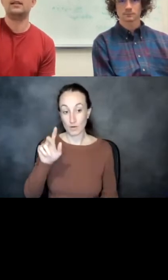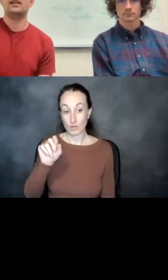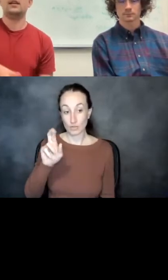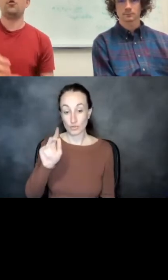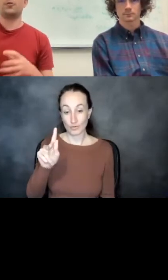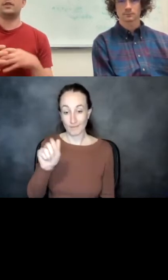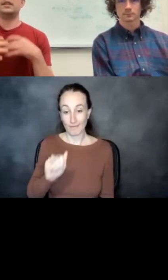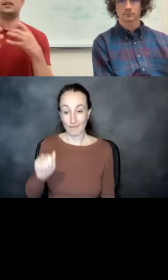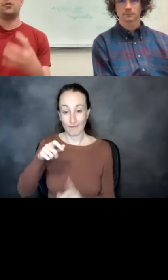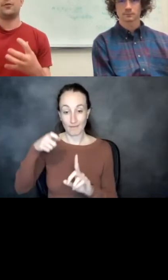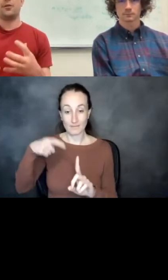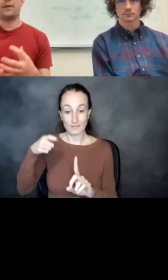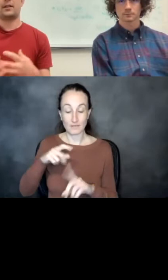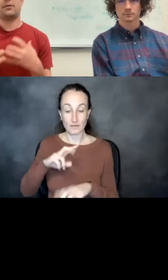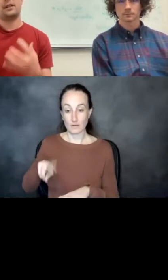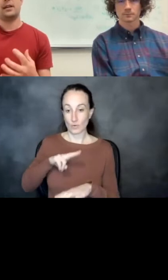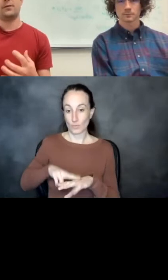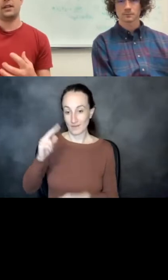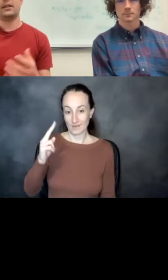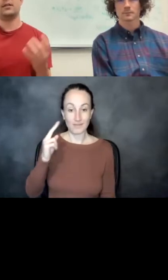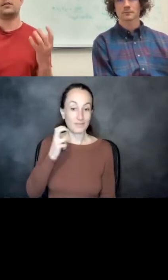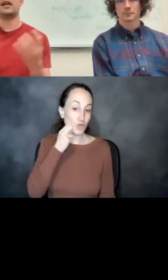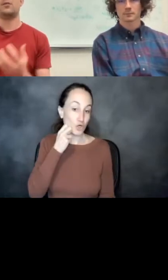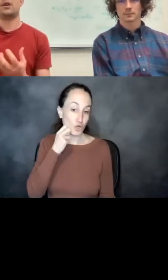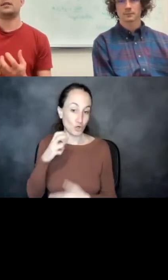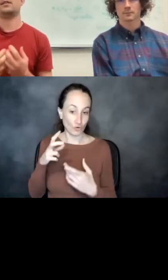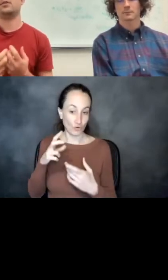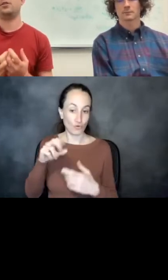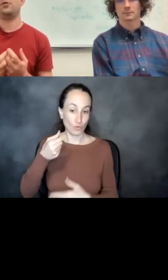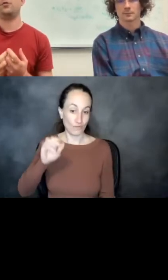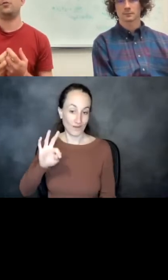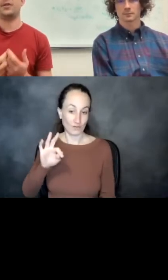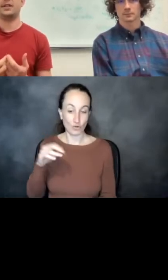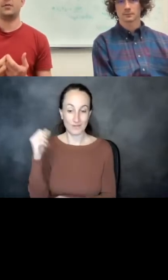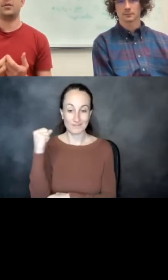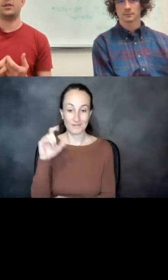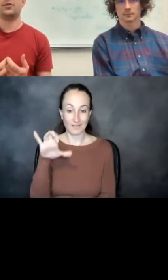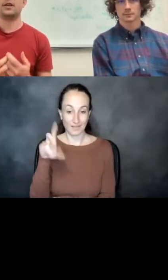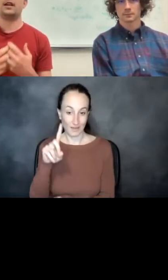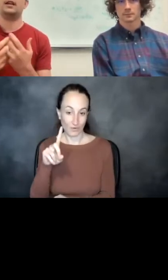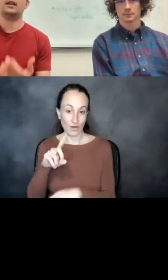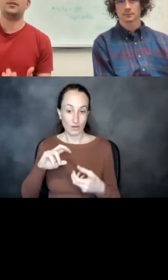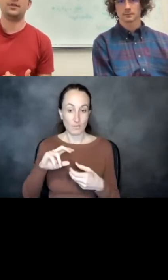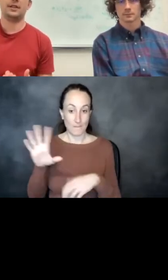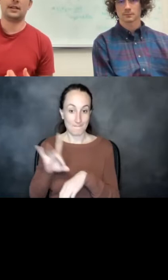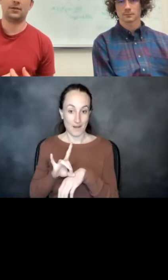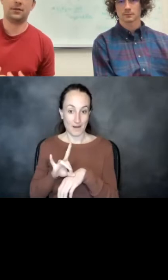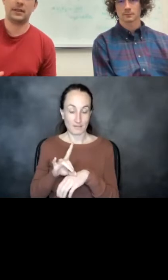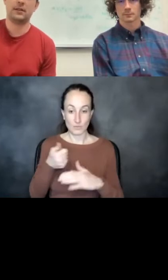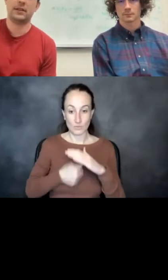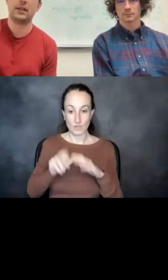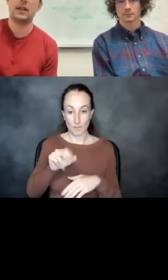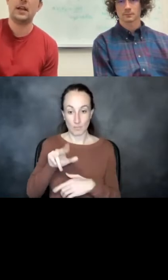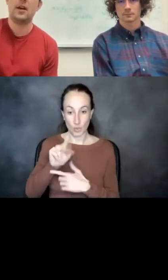that normally the nerve growth factor, its native ligand, dimerizes to protein subunits of TRIC-A and induces cell